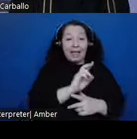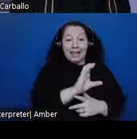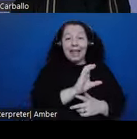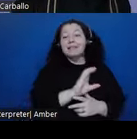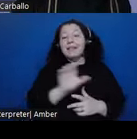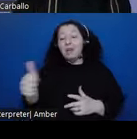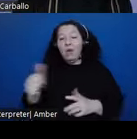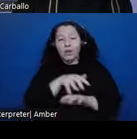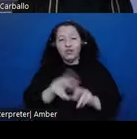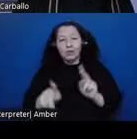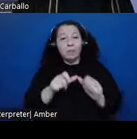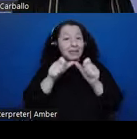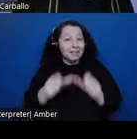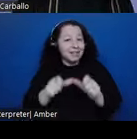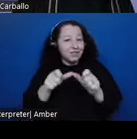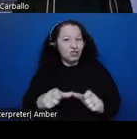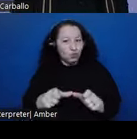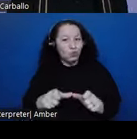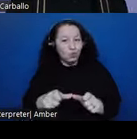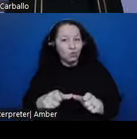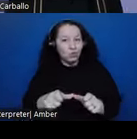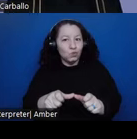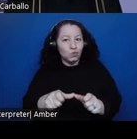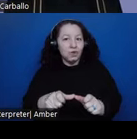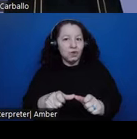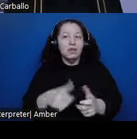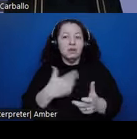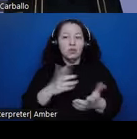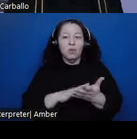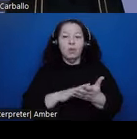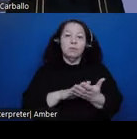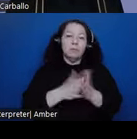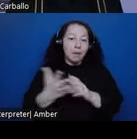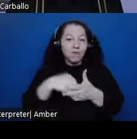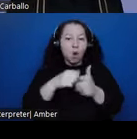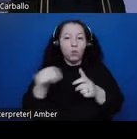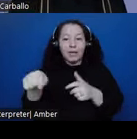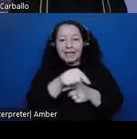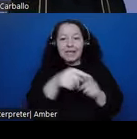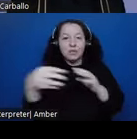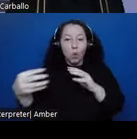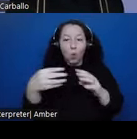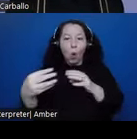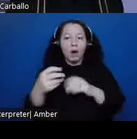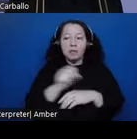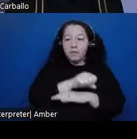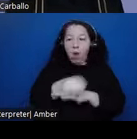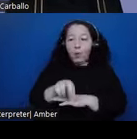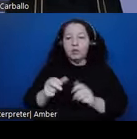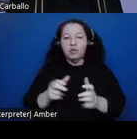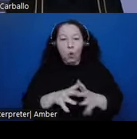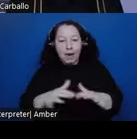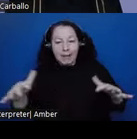be involved in these wars of conquest or expansion that